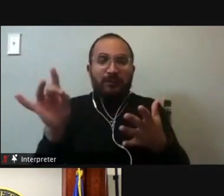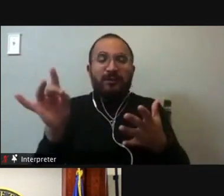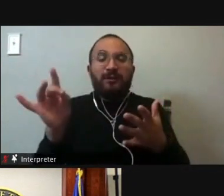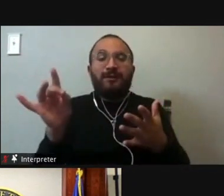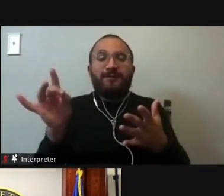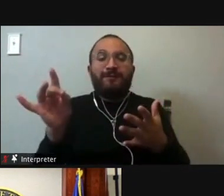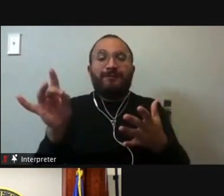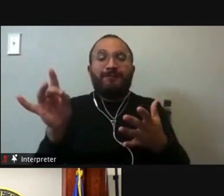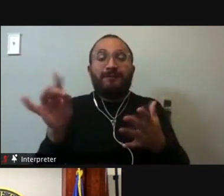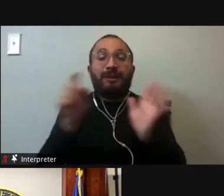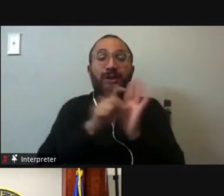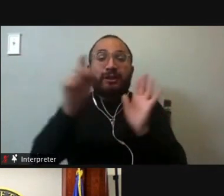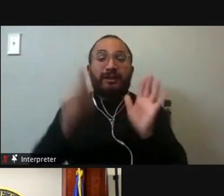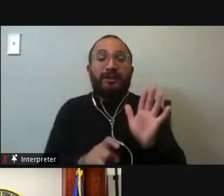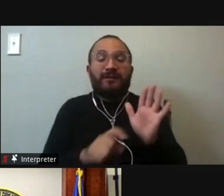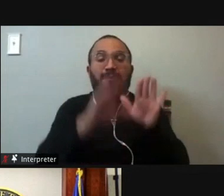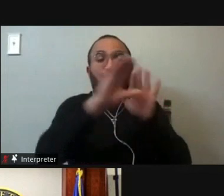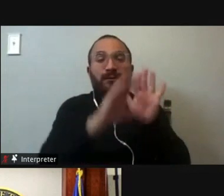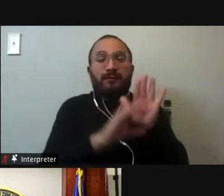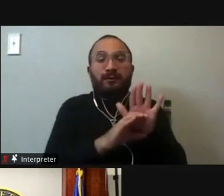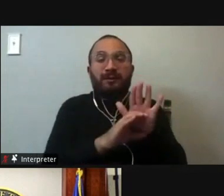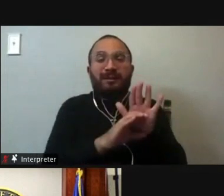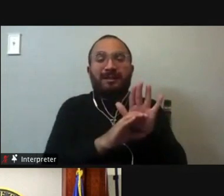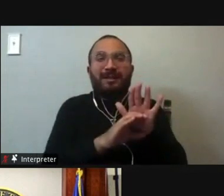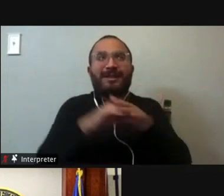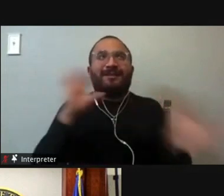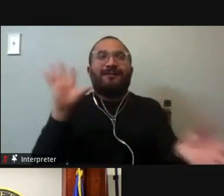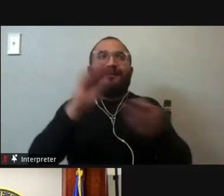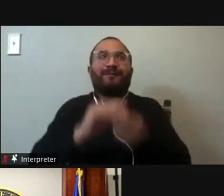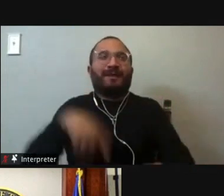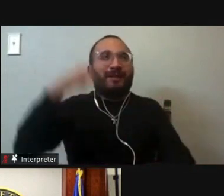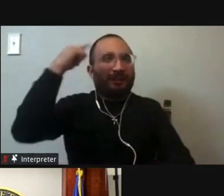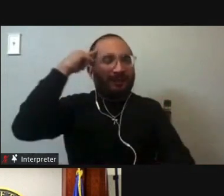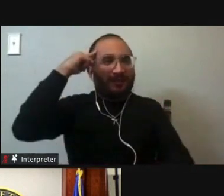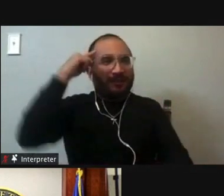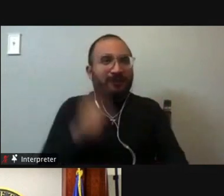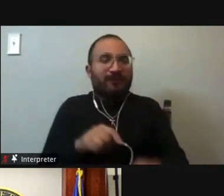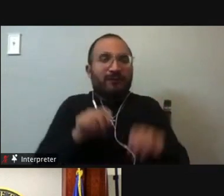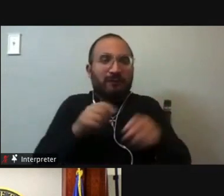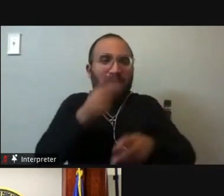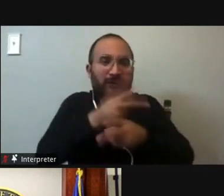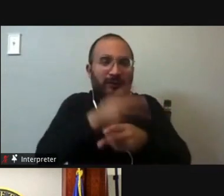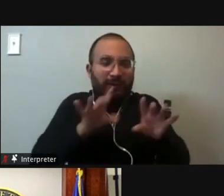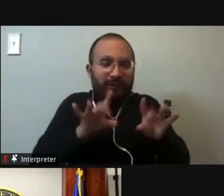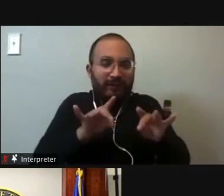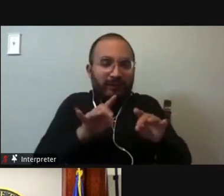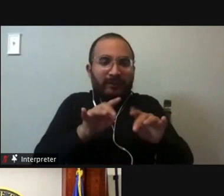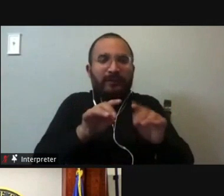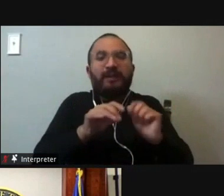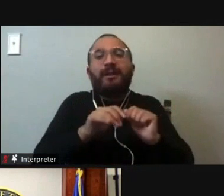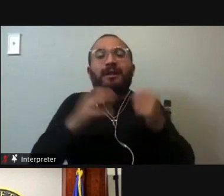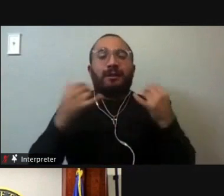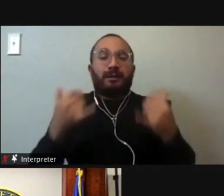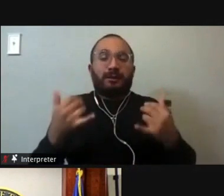version of our Texas Constitution is the product of thoughtful consideration. It's the sixth and current version of our